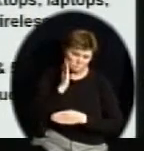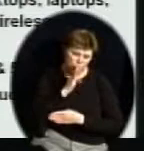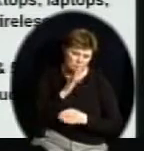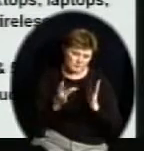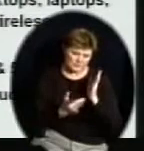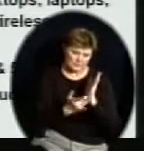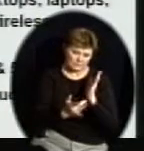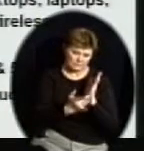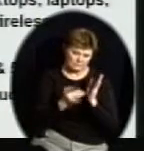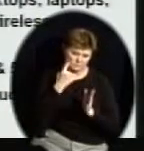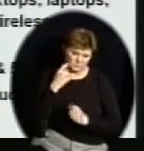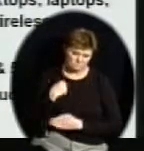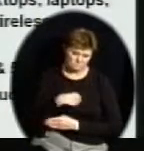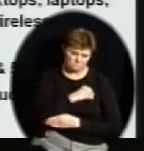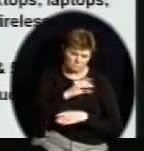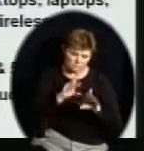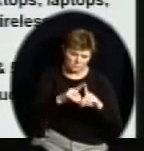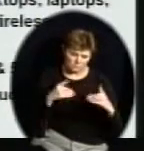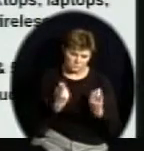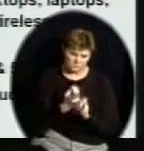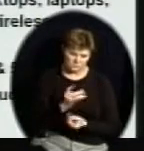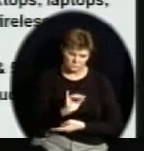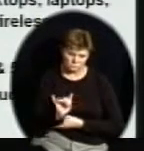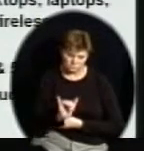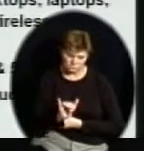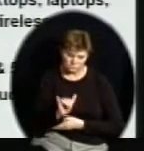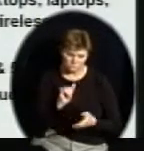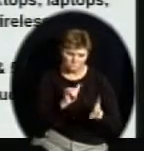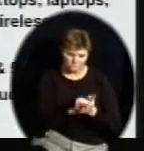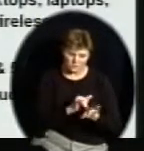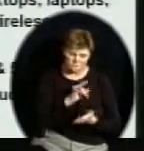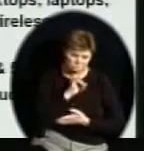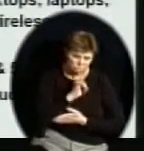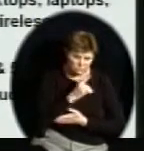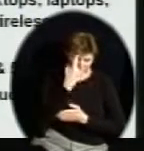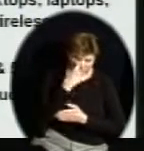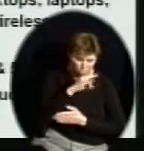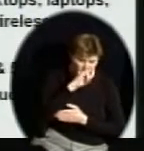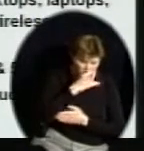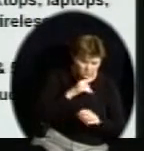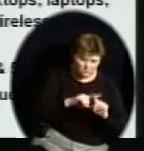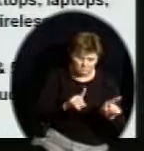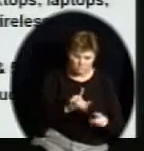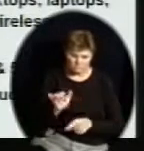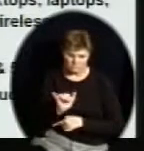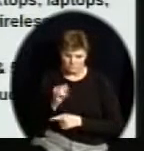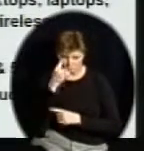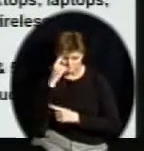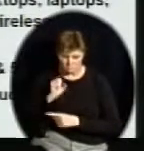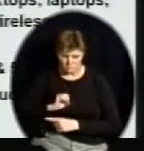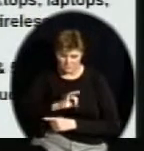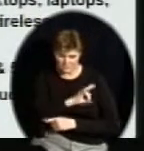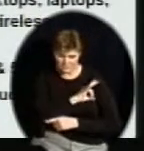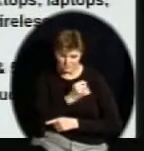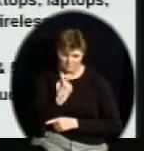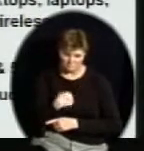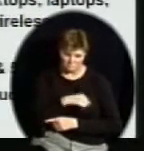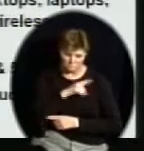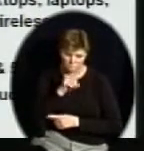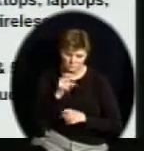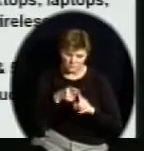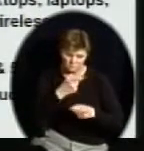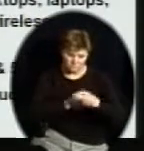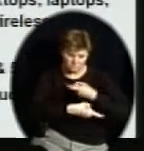the workers in that organization as well as the students in that organization. Everything from replacing desktops and laptops and